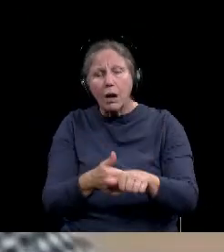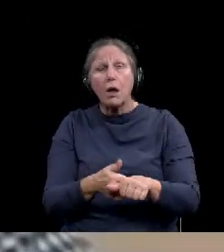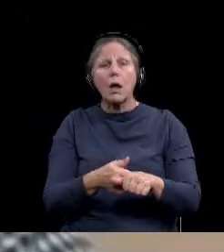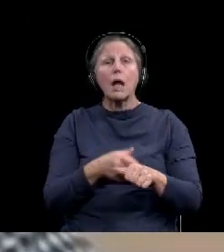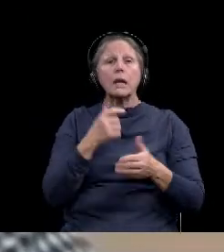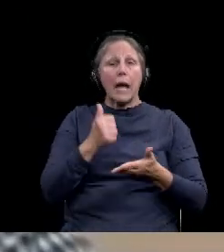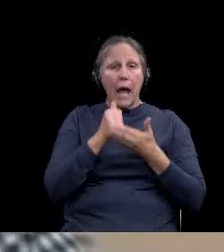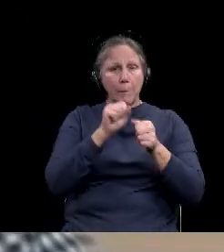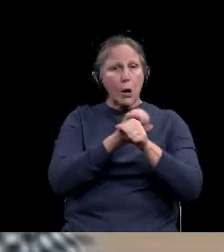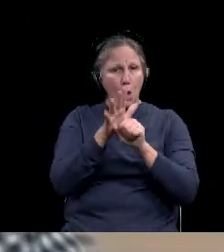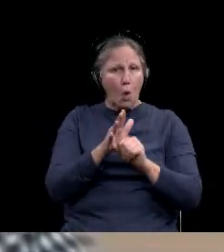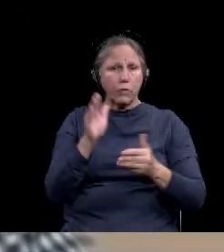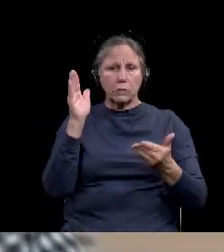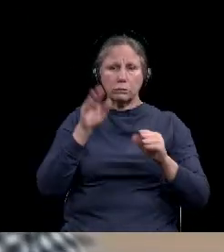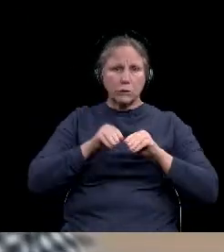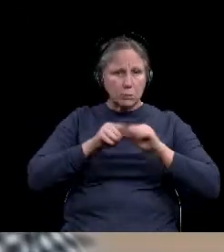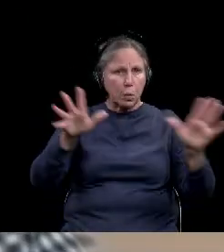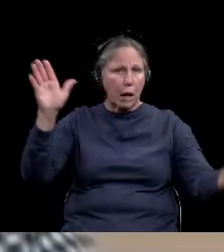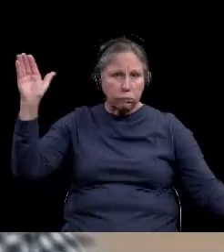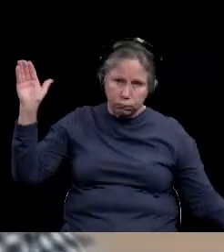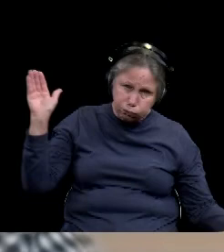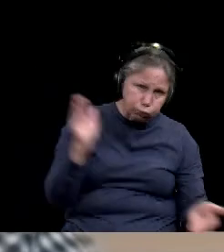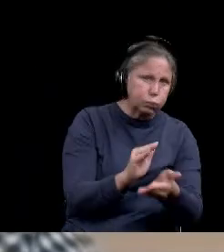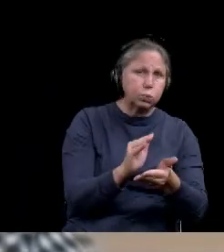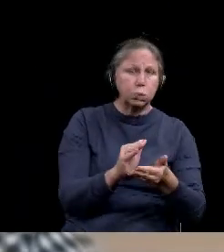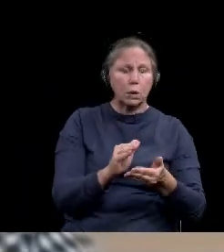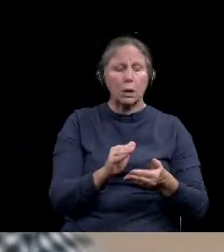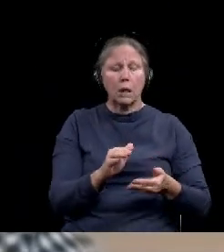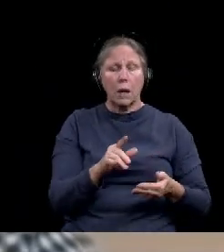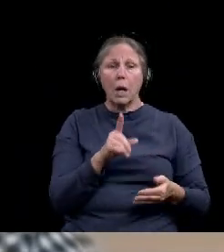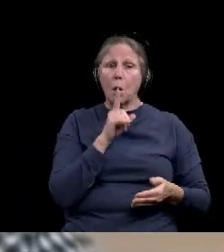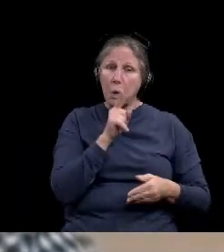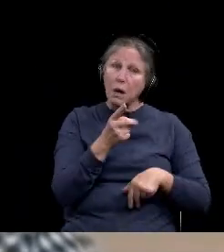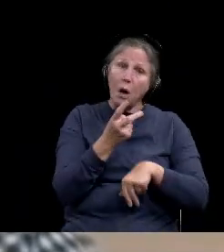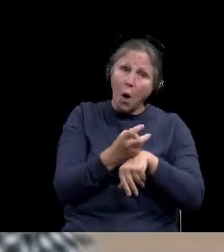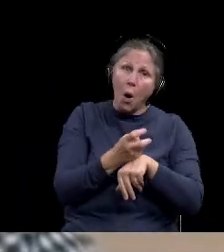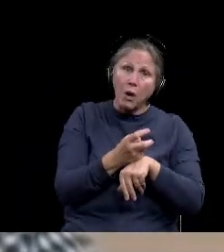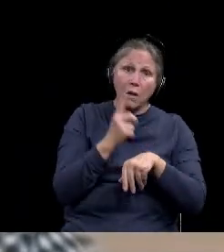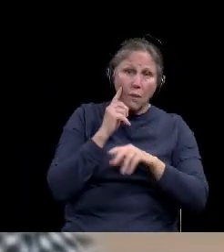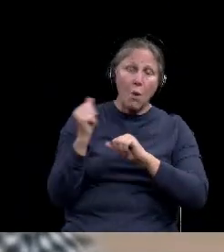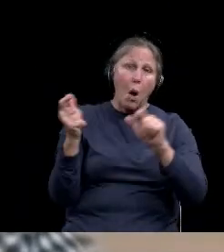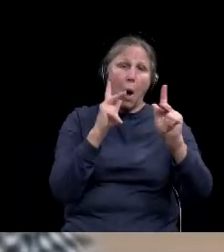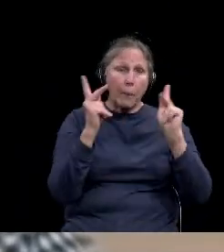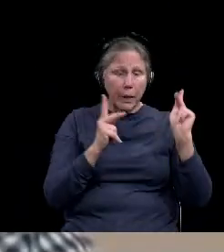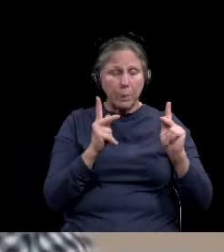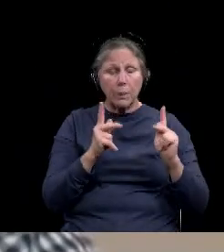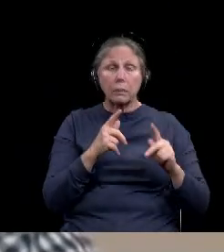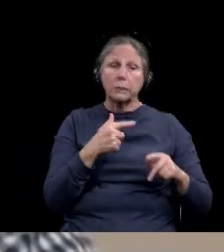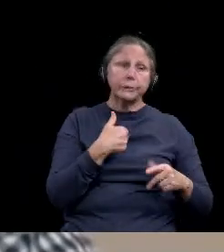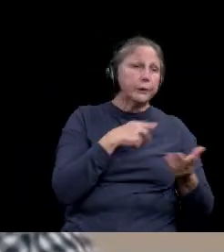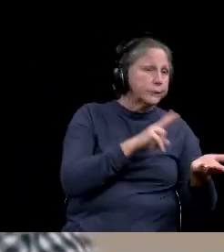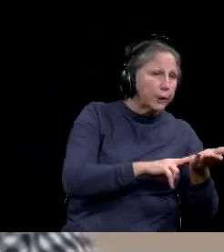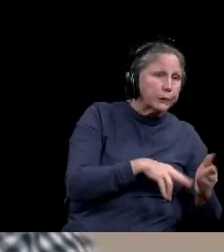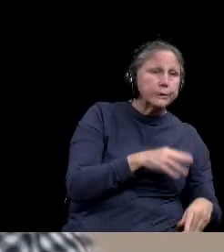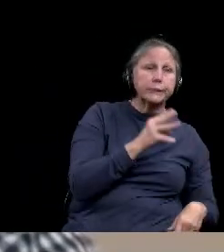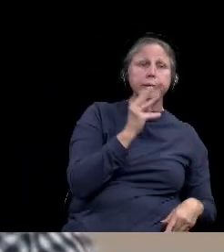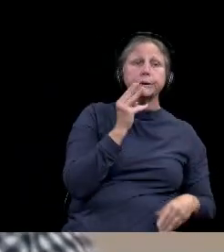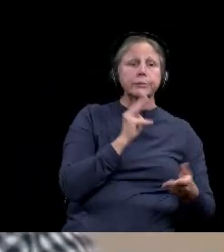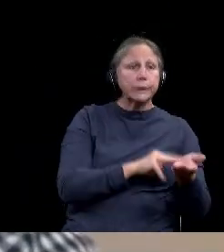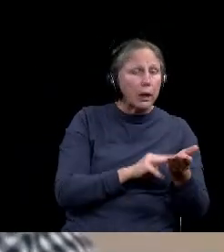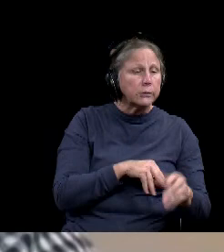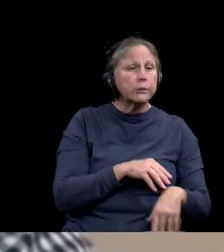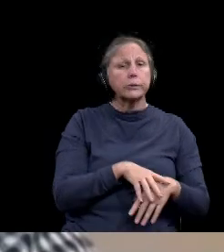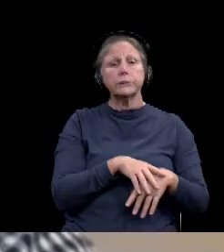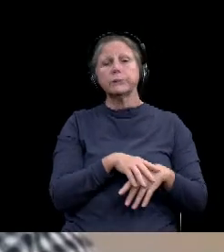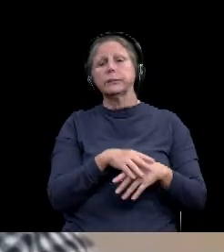as much as possible. Um, because this has really been, you know, kind of a difficult thing for all of us, healthcare providers, our nursing staff, our